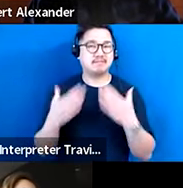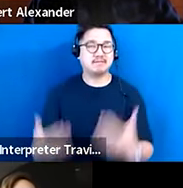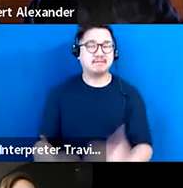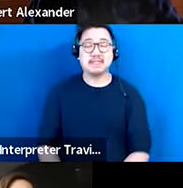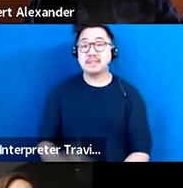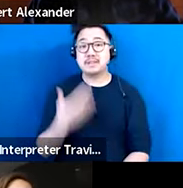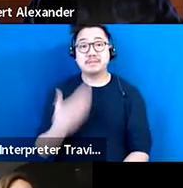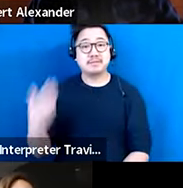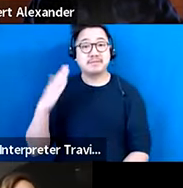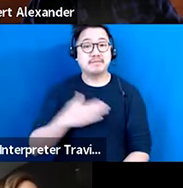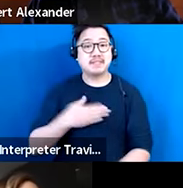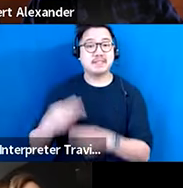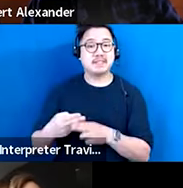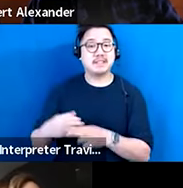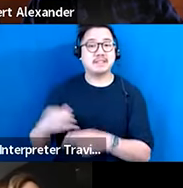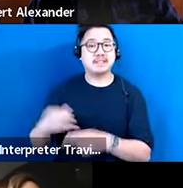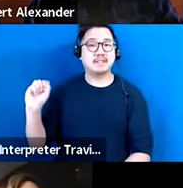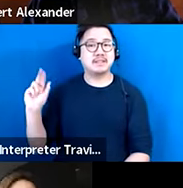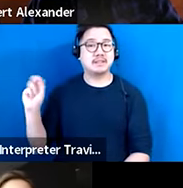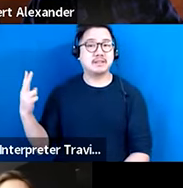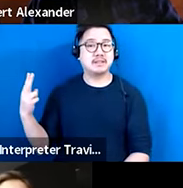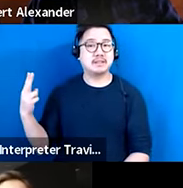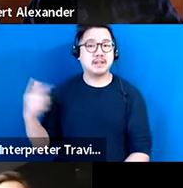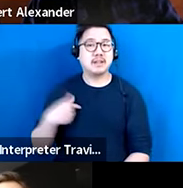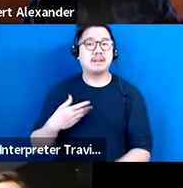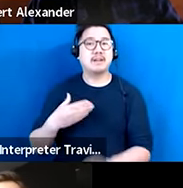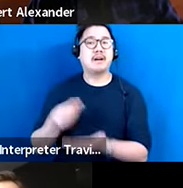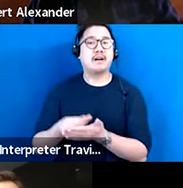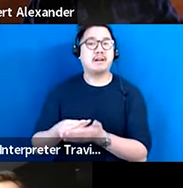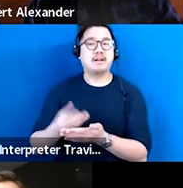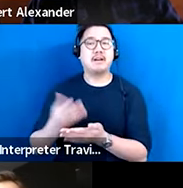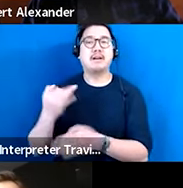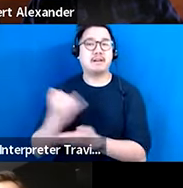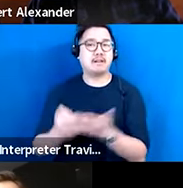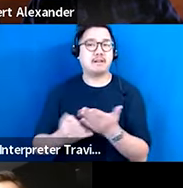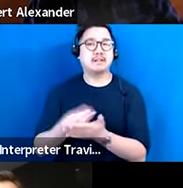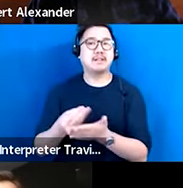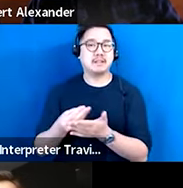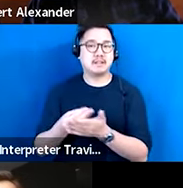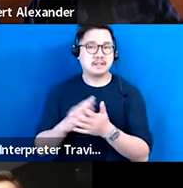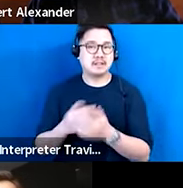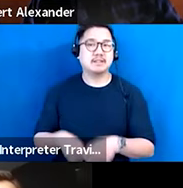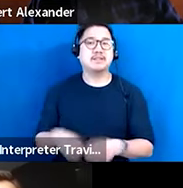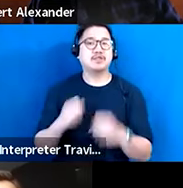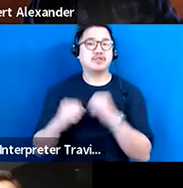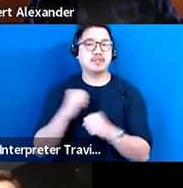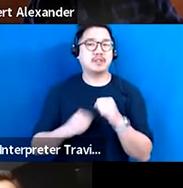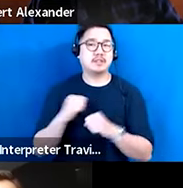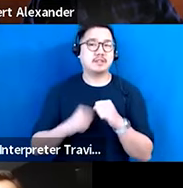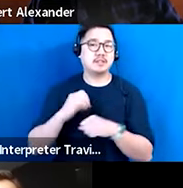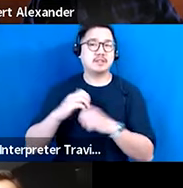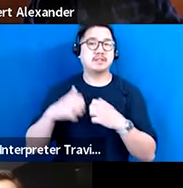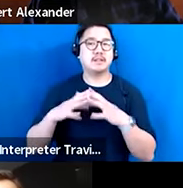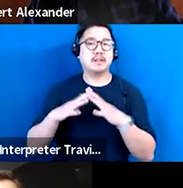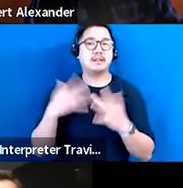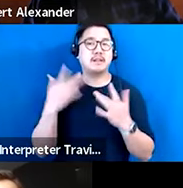morning, everyone. My name is Sarah Sidman, and I am ArtsFund's Vice President of Strategic Initiatives and Communications. I am a light